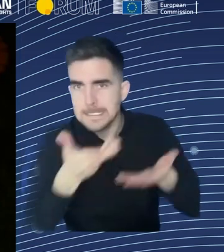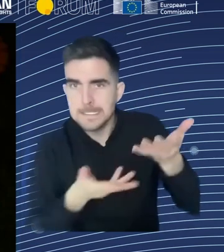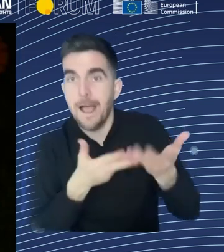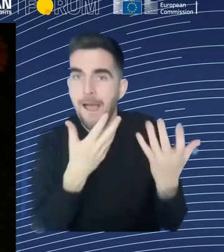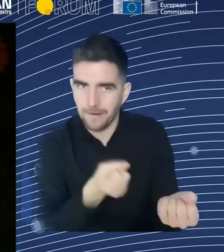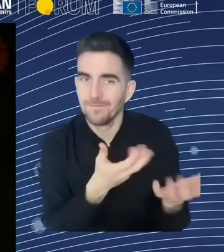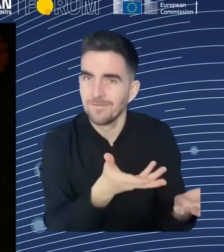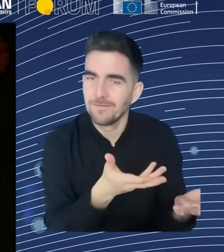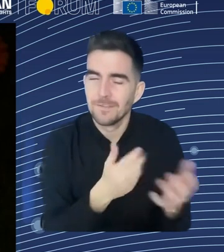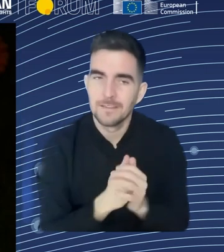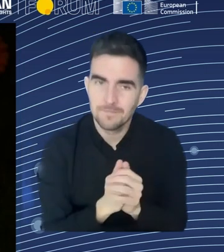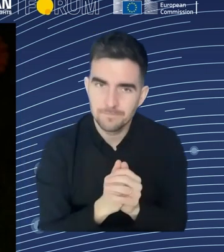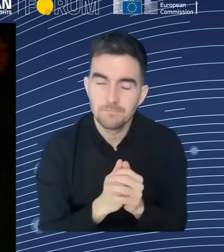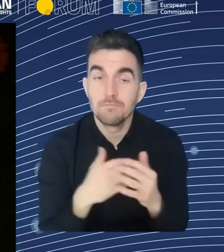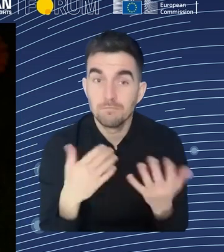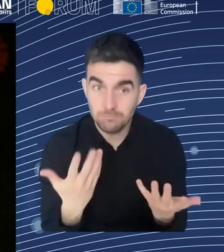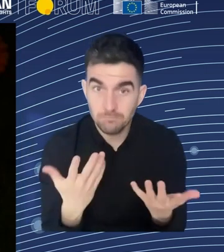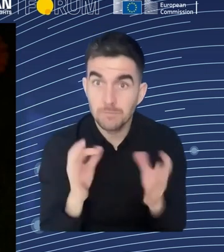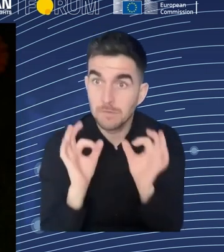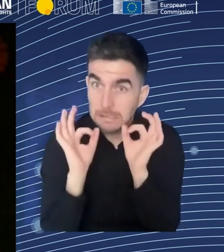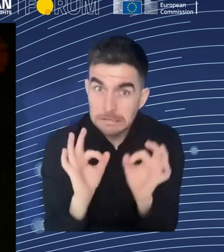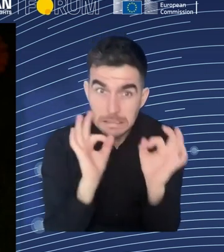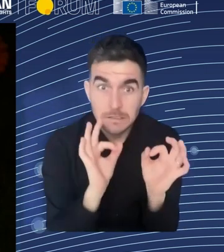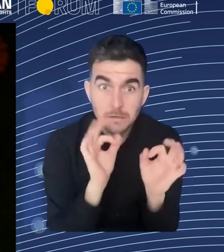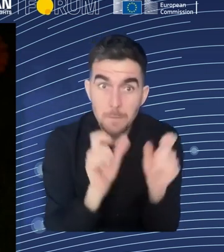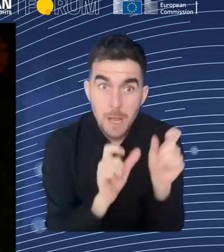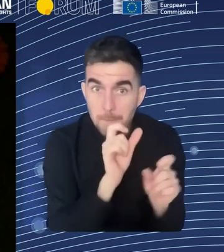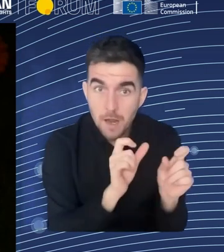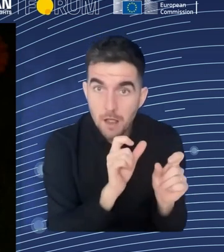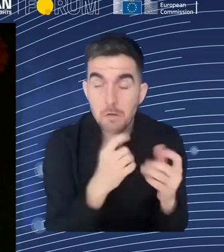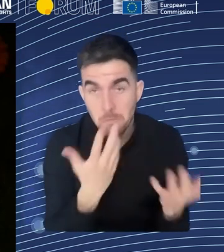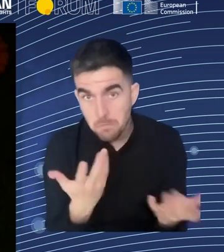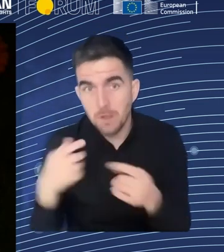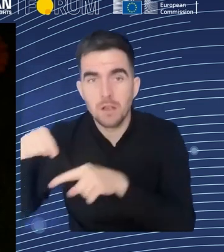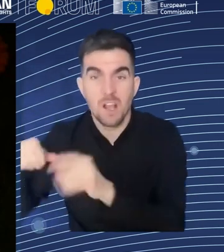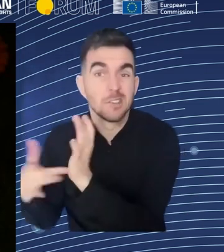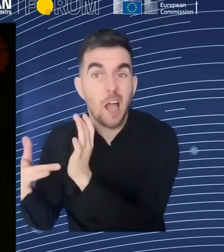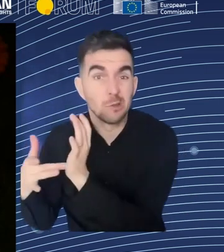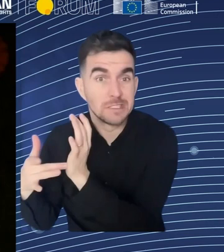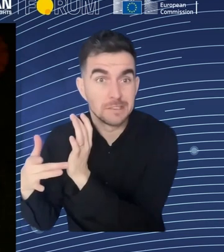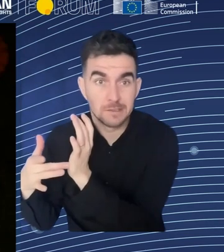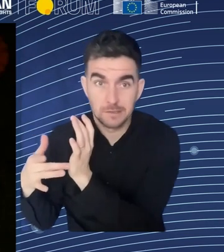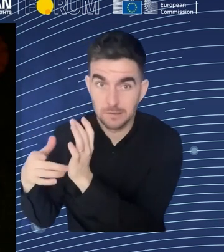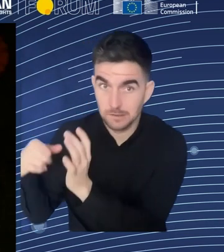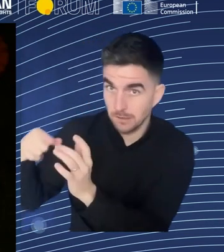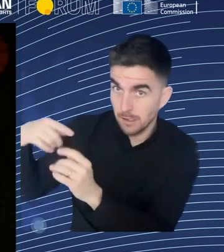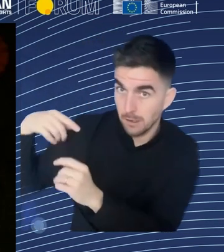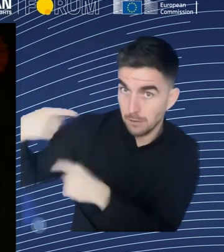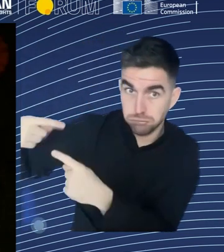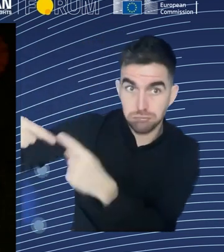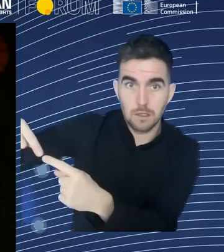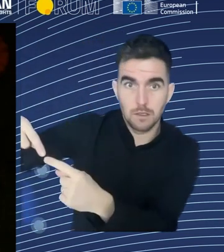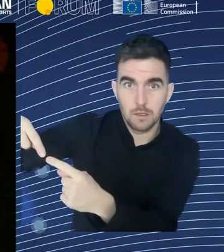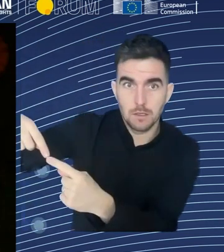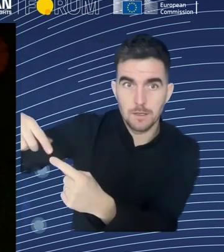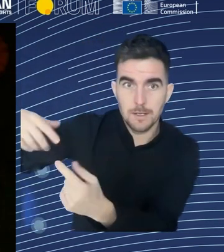too. But that, as an individual thinker is one thing, as a collectivity is another thing. And finally, I want us to say that, you